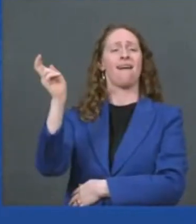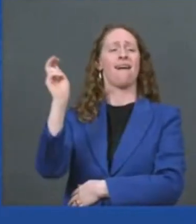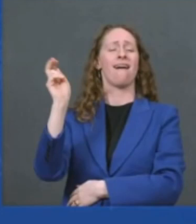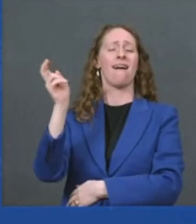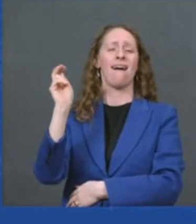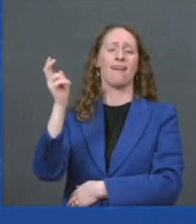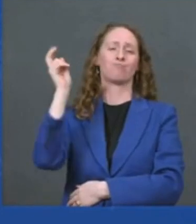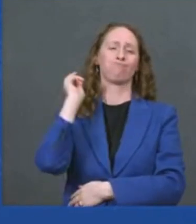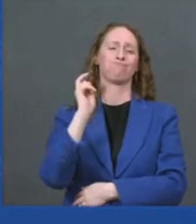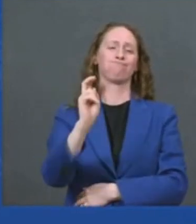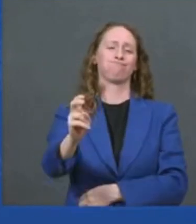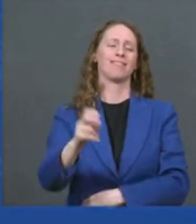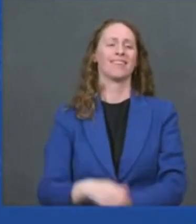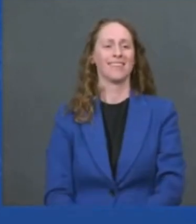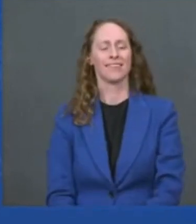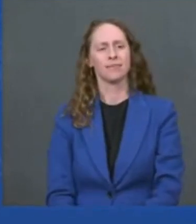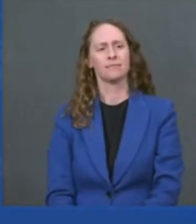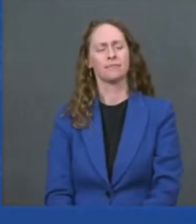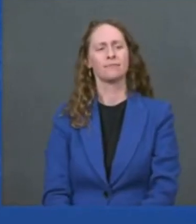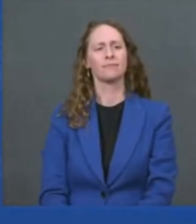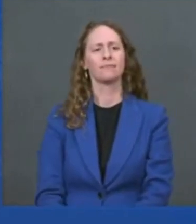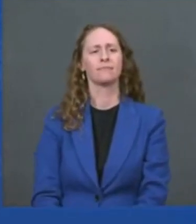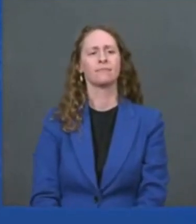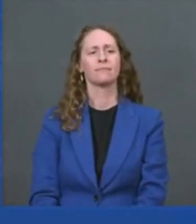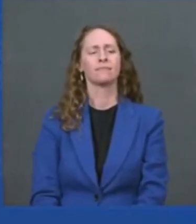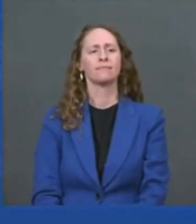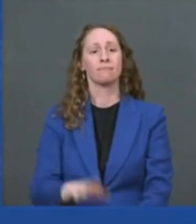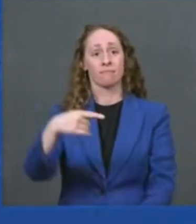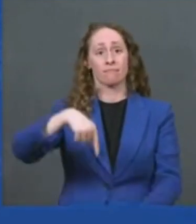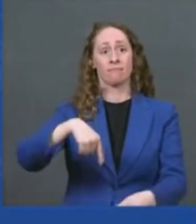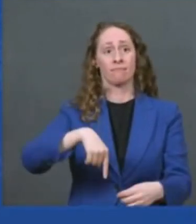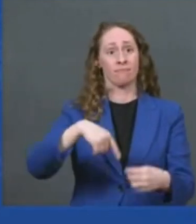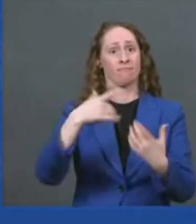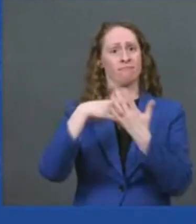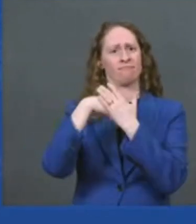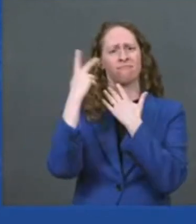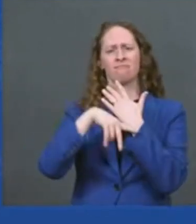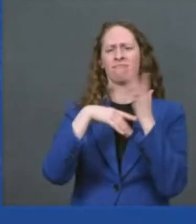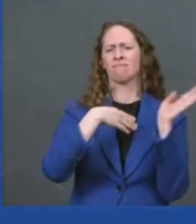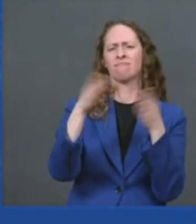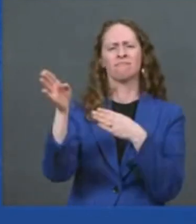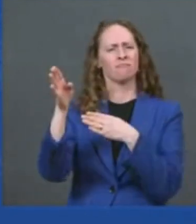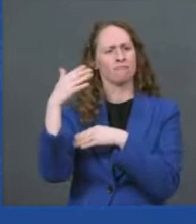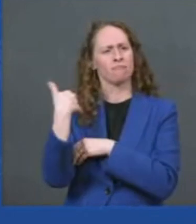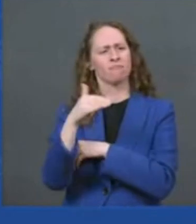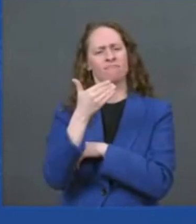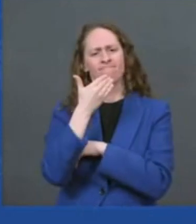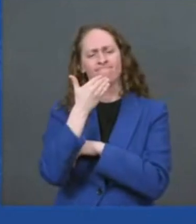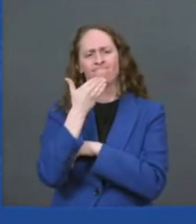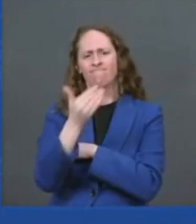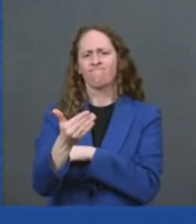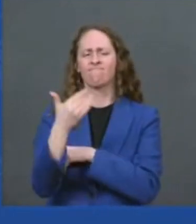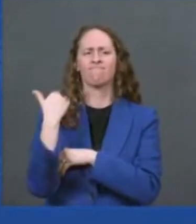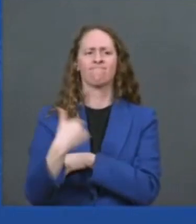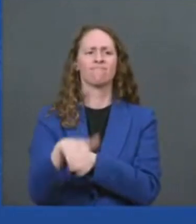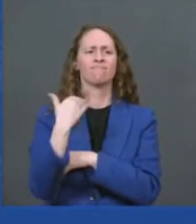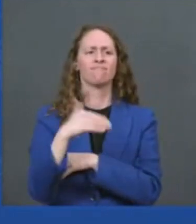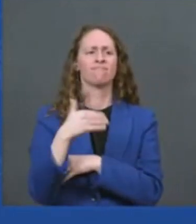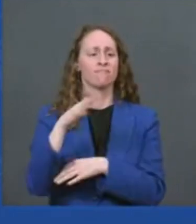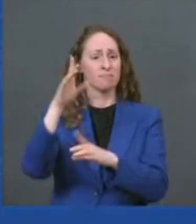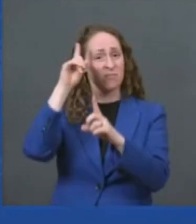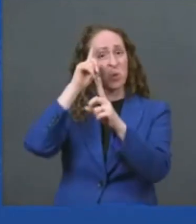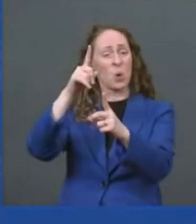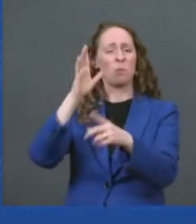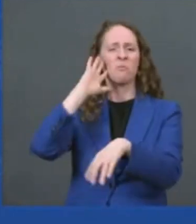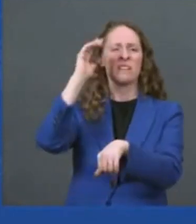initiative that will drive companies to create american jobs and tritium's a great case in point of that and we look forward to powering